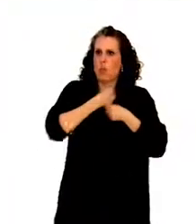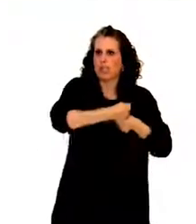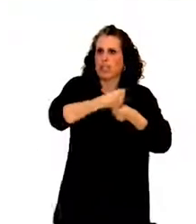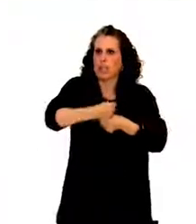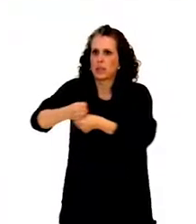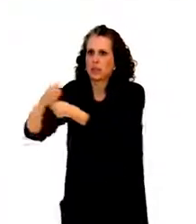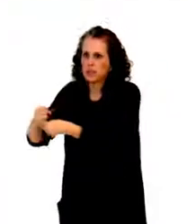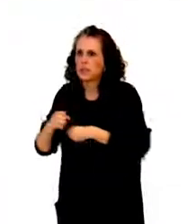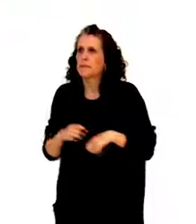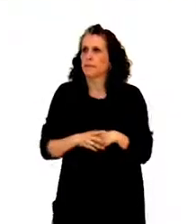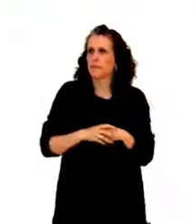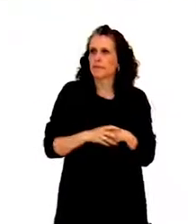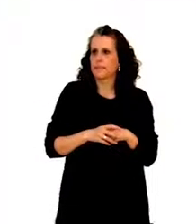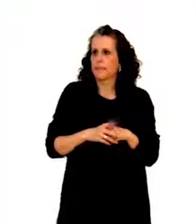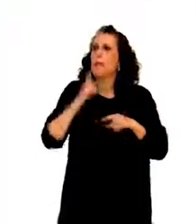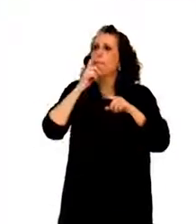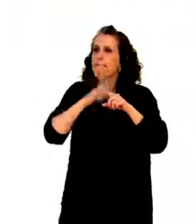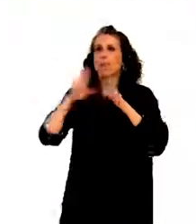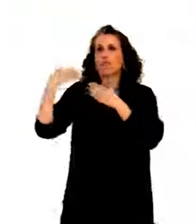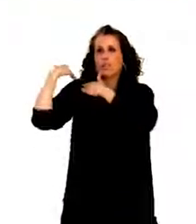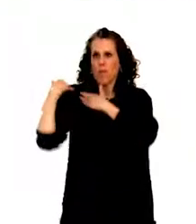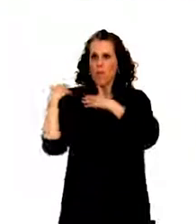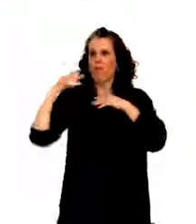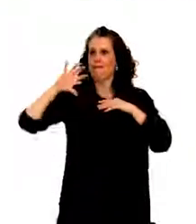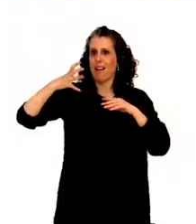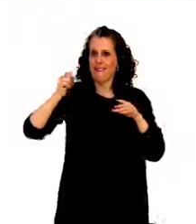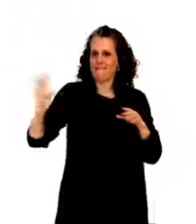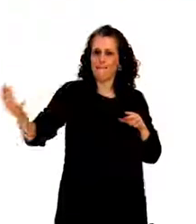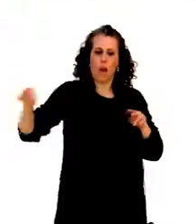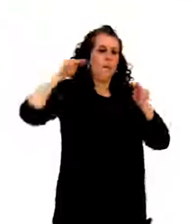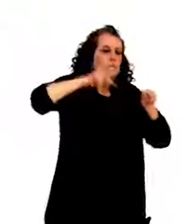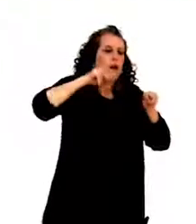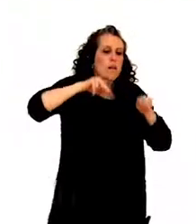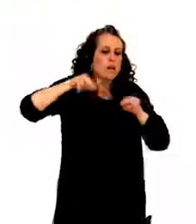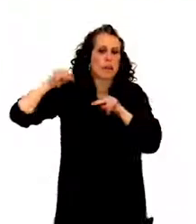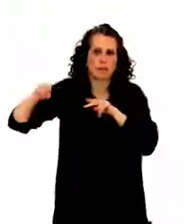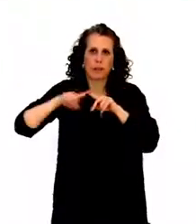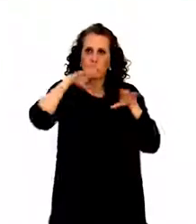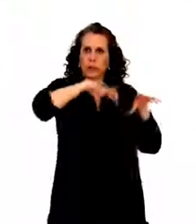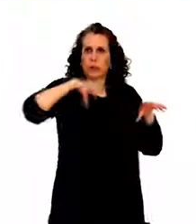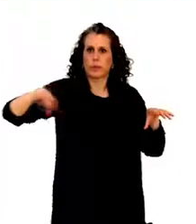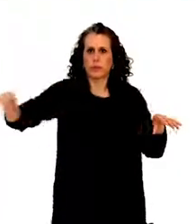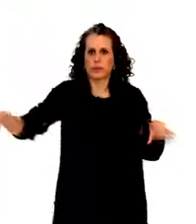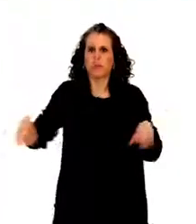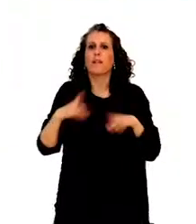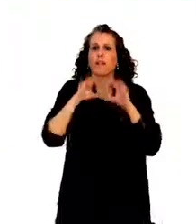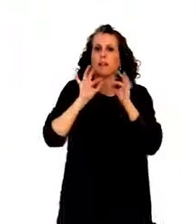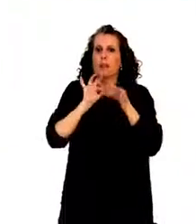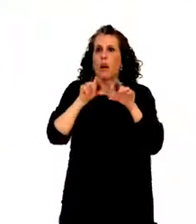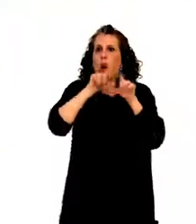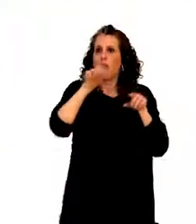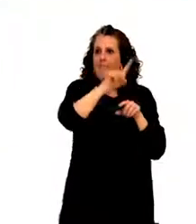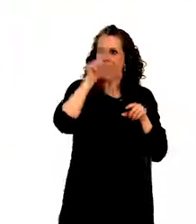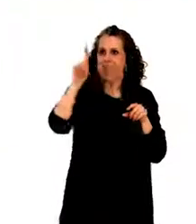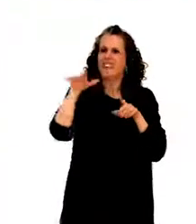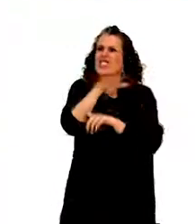national monitoring institutions. Currently, committee should be working on general comment on article 11, situations of risk.